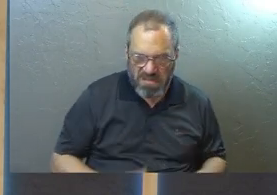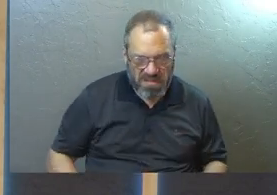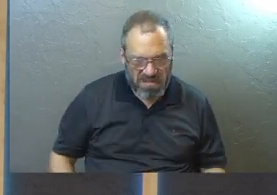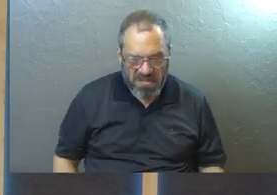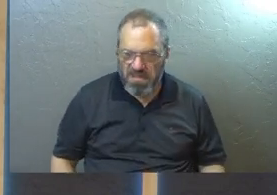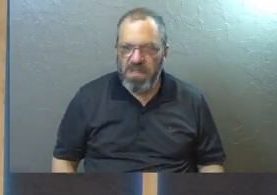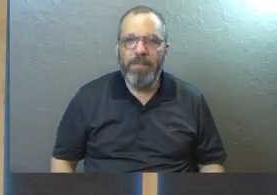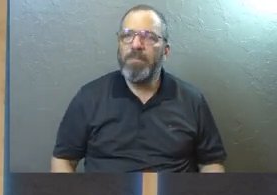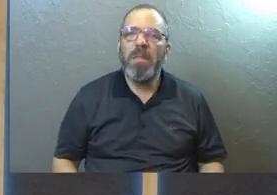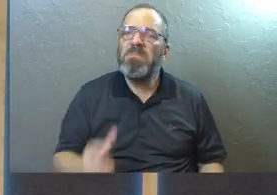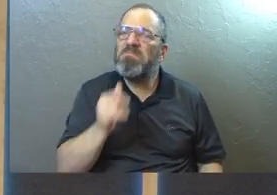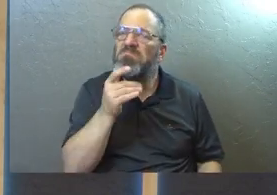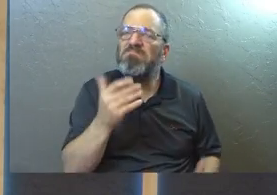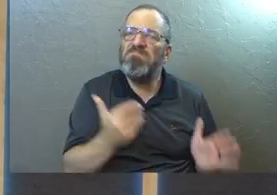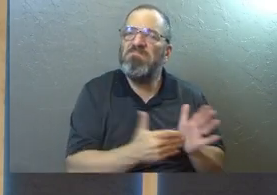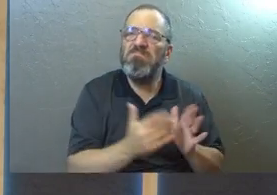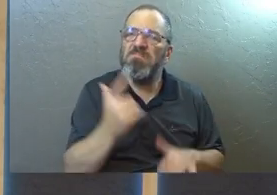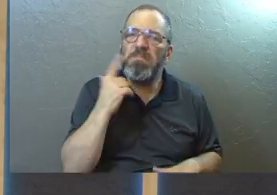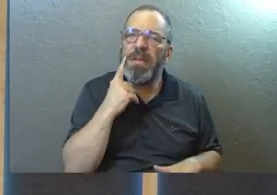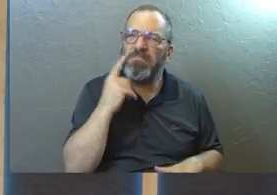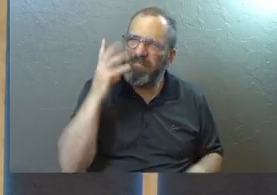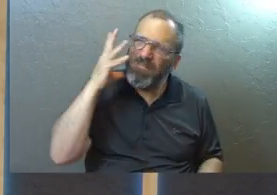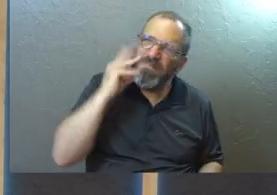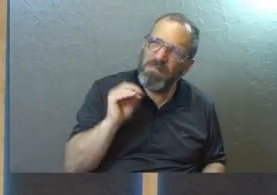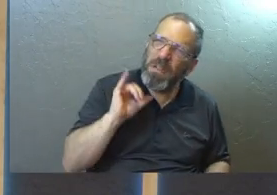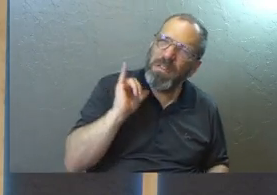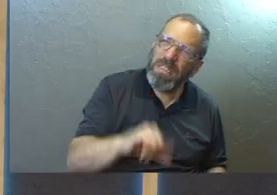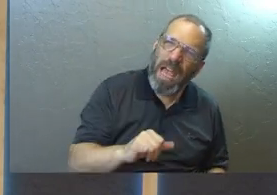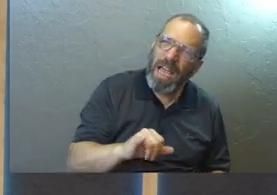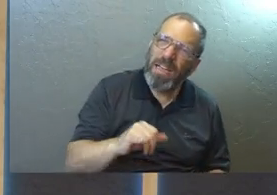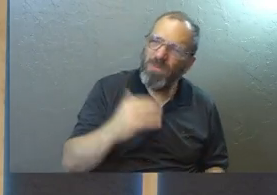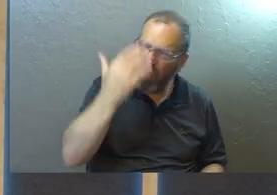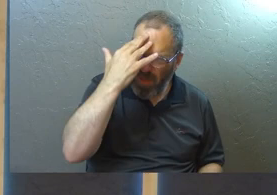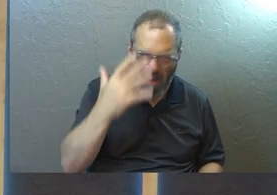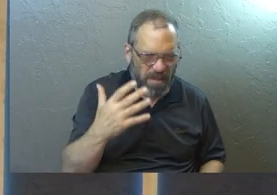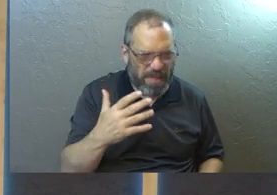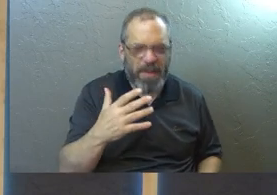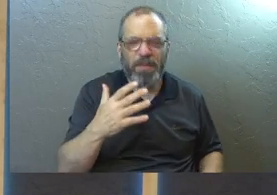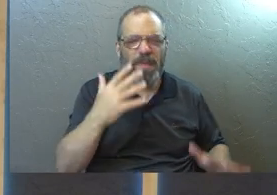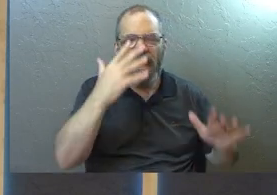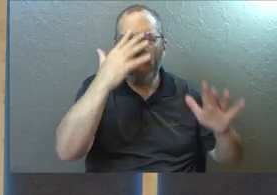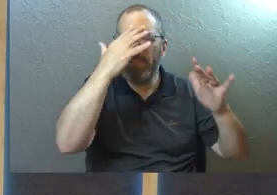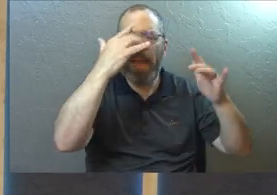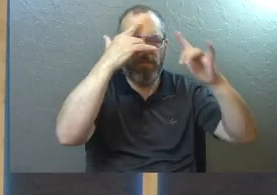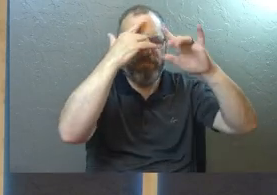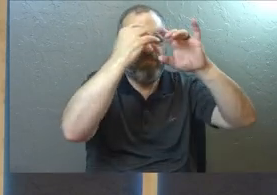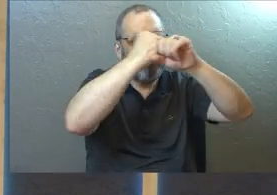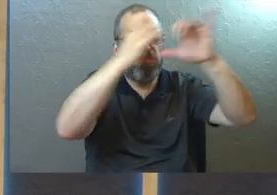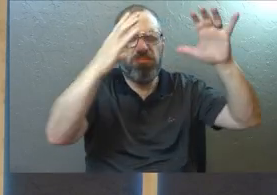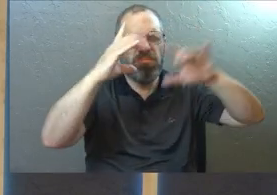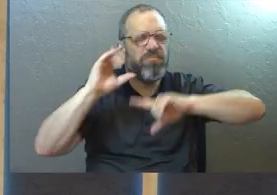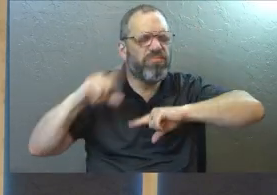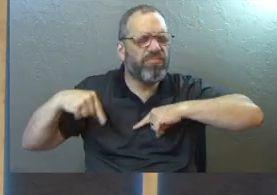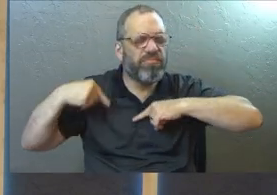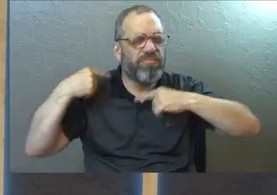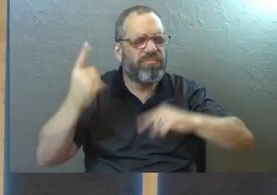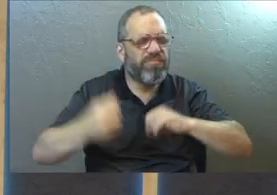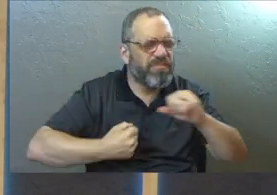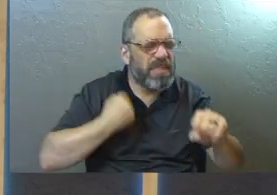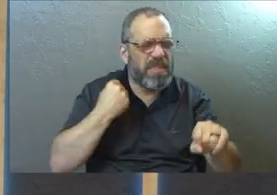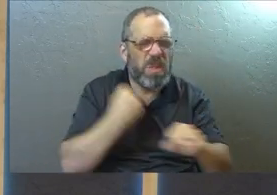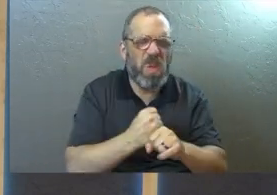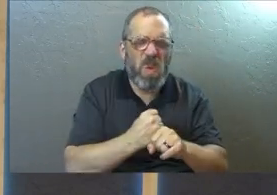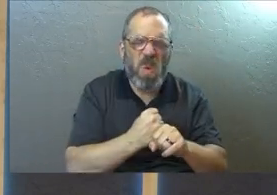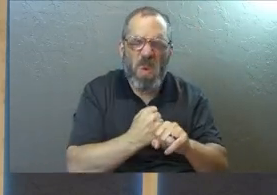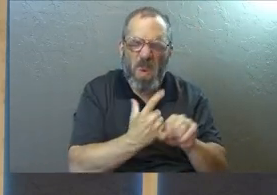I didn't think about it often, but you've had those things and you know it. I can imagine the moment right now, all these years later. It